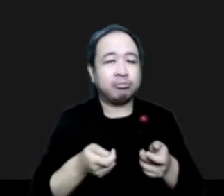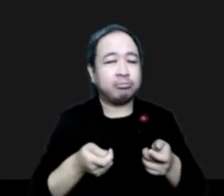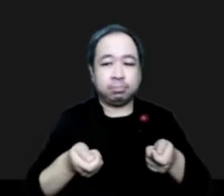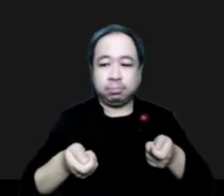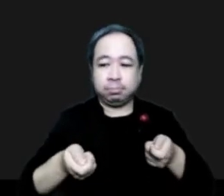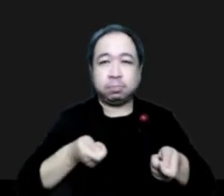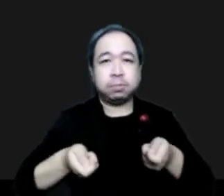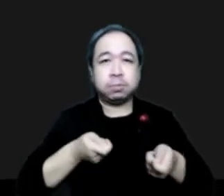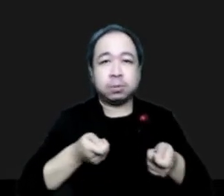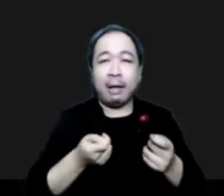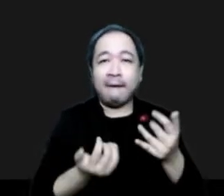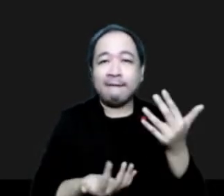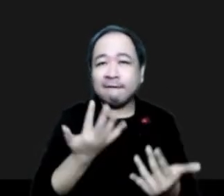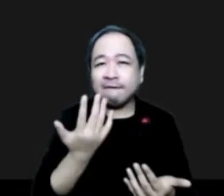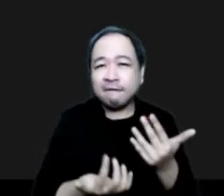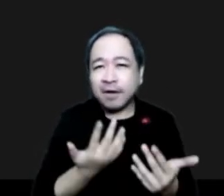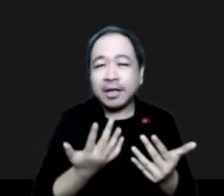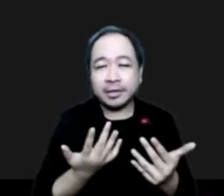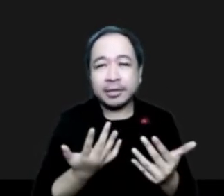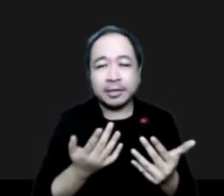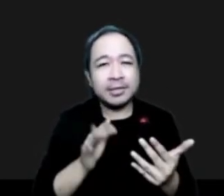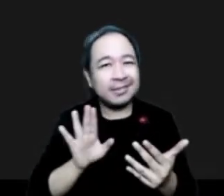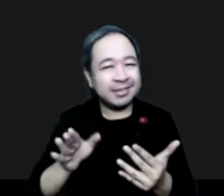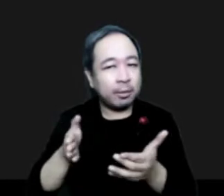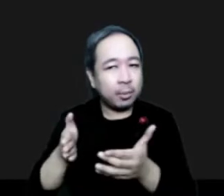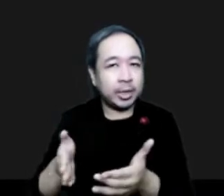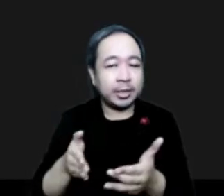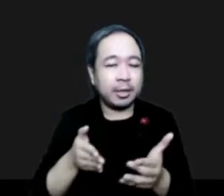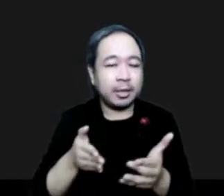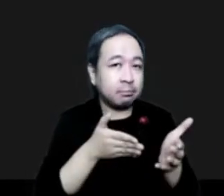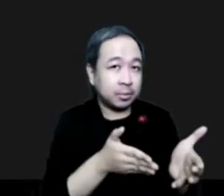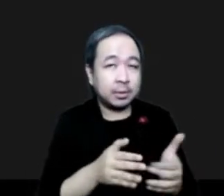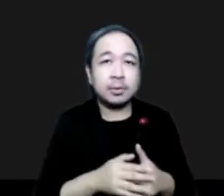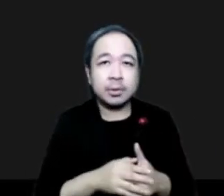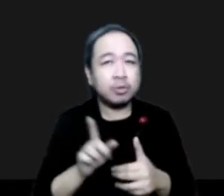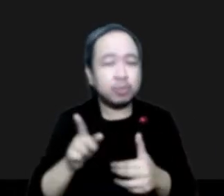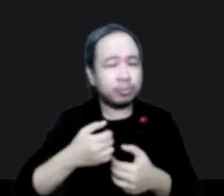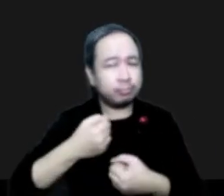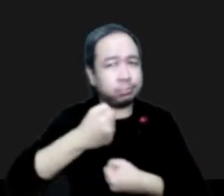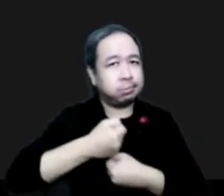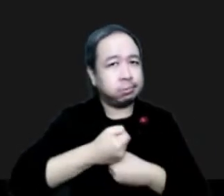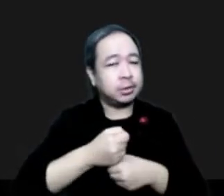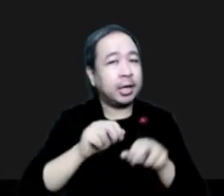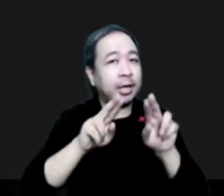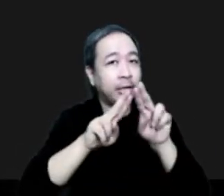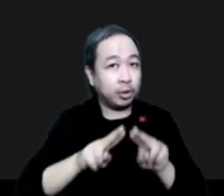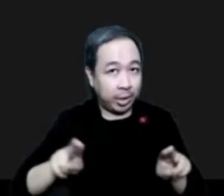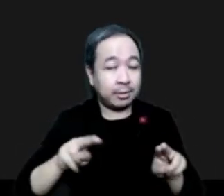something about the capacity of the UN agencies in this field, and finally, some short conclusions.